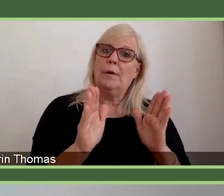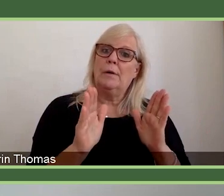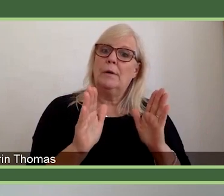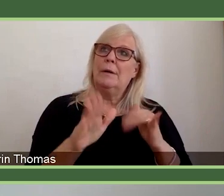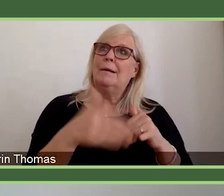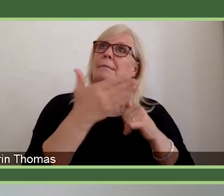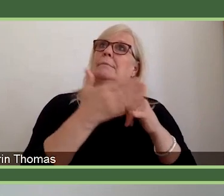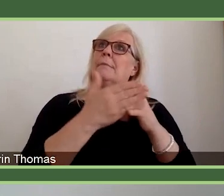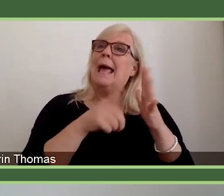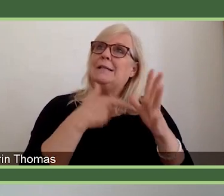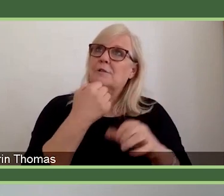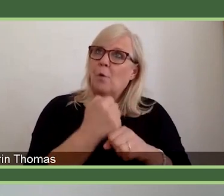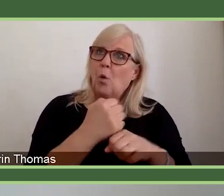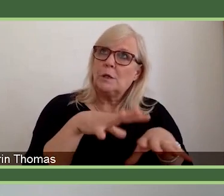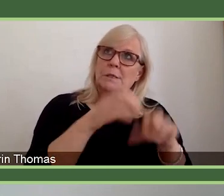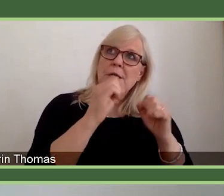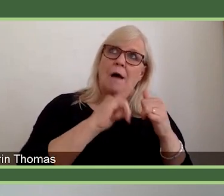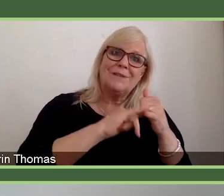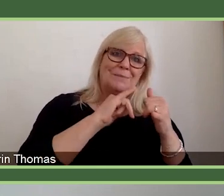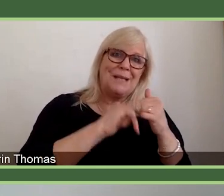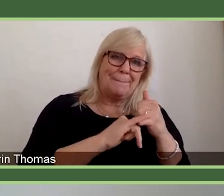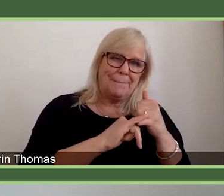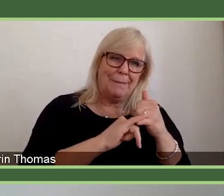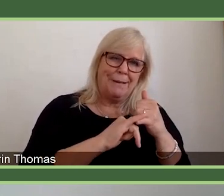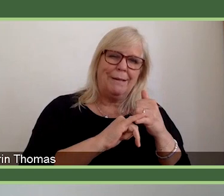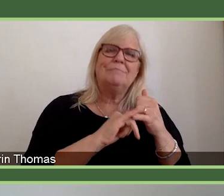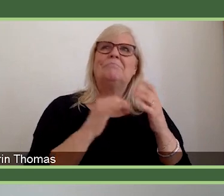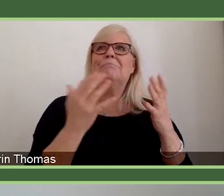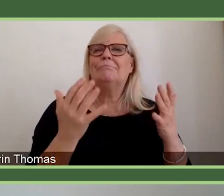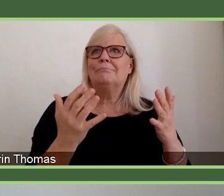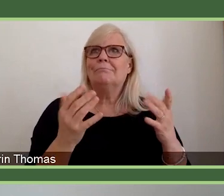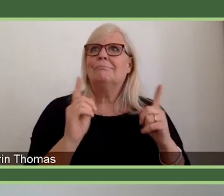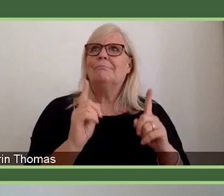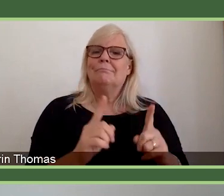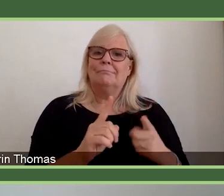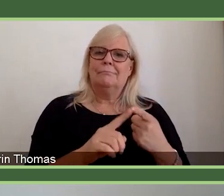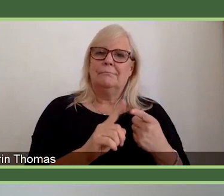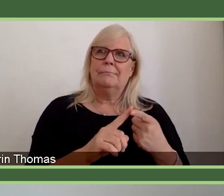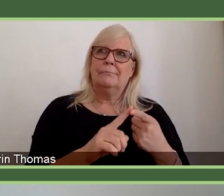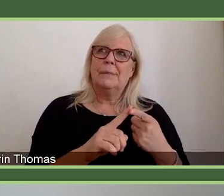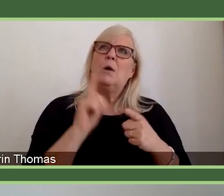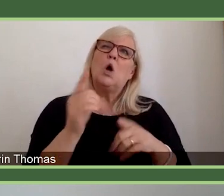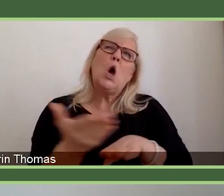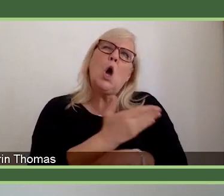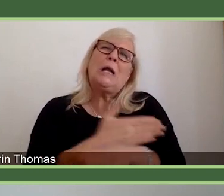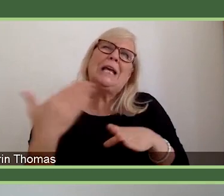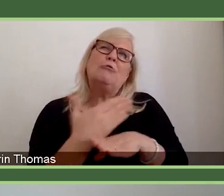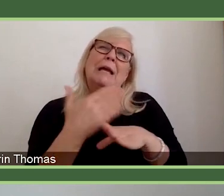September. They may be slightly staggered with the early career at a different time point to the